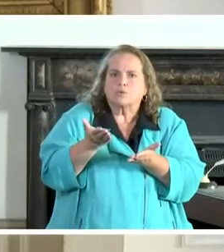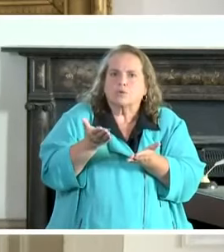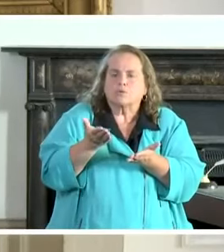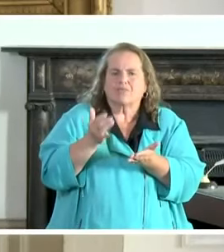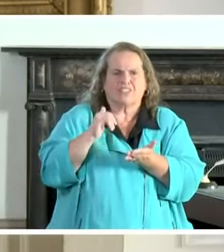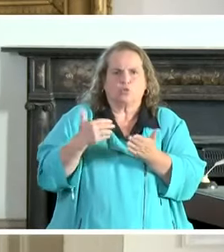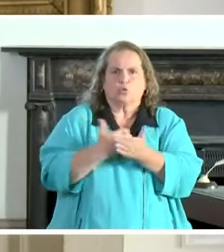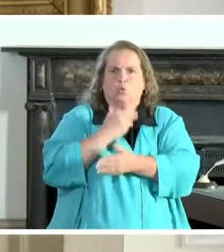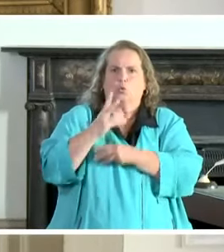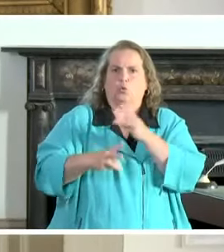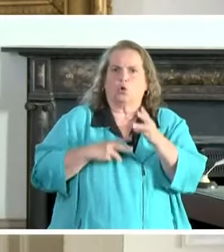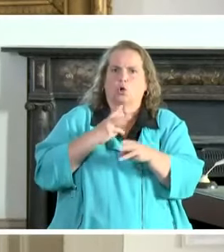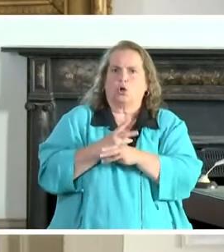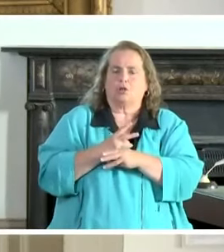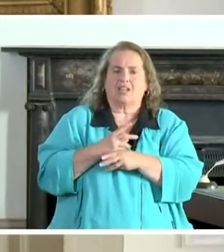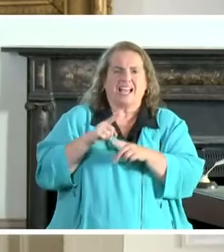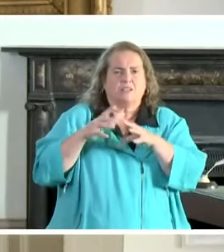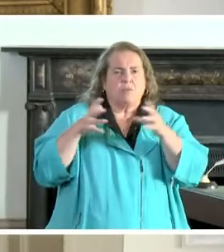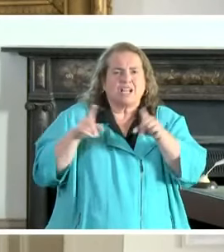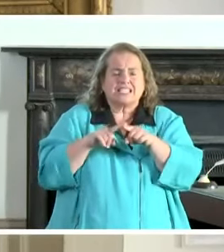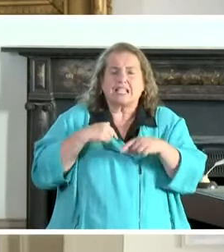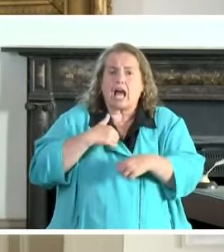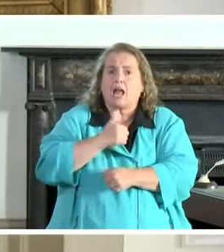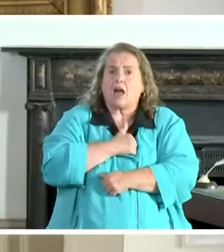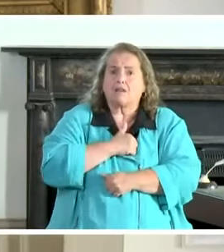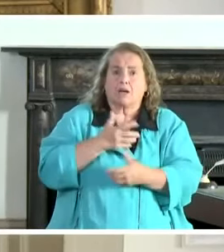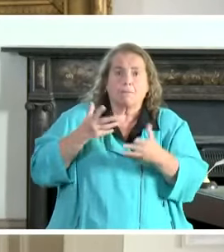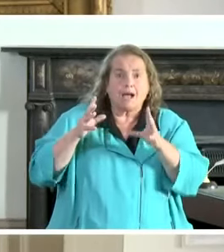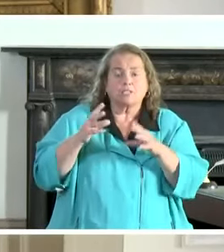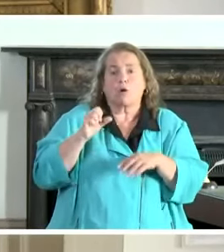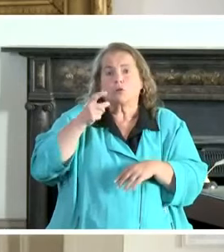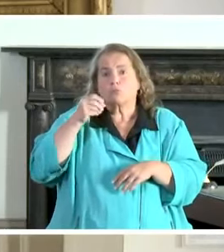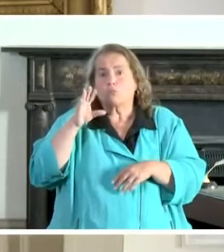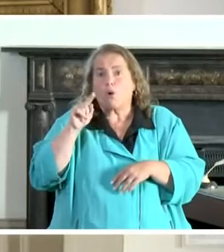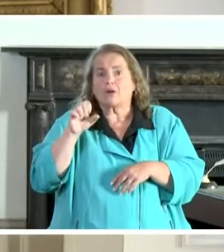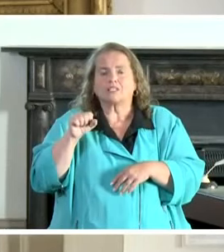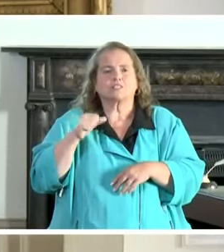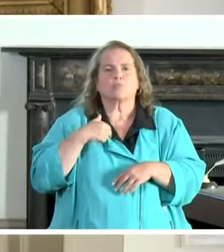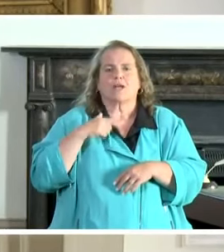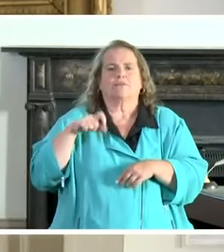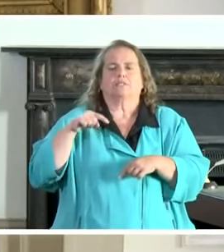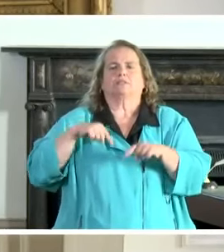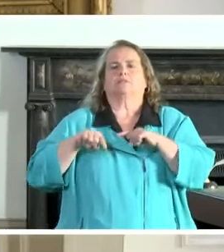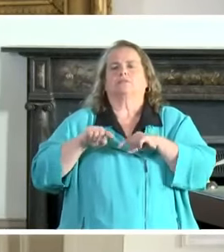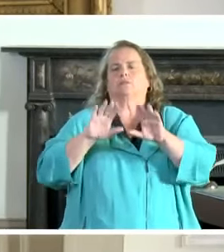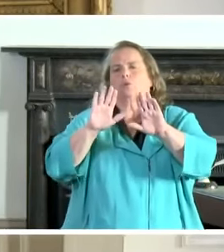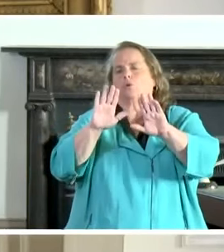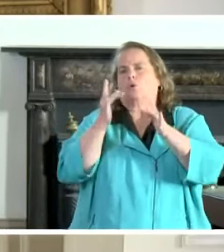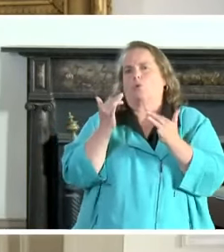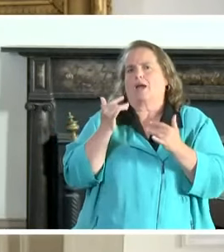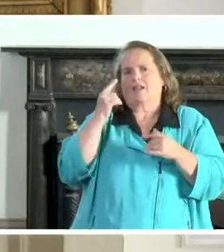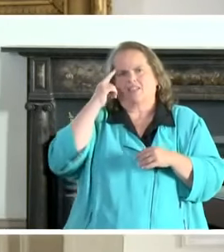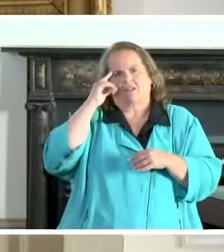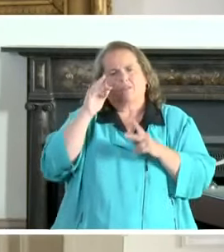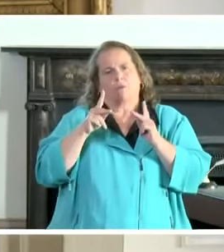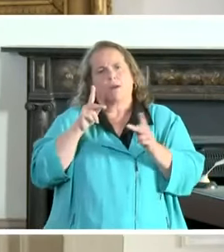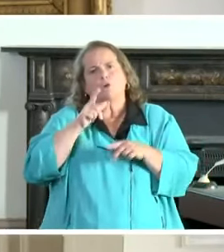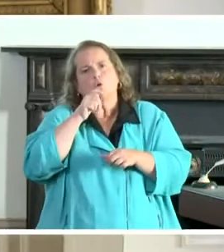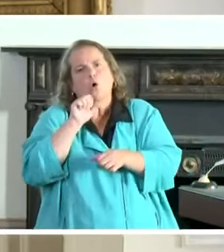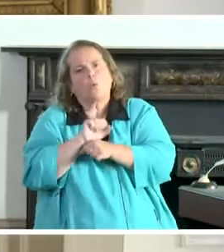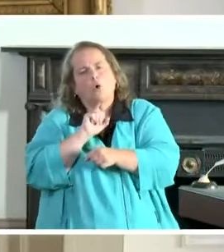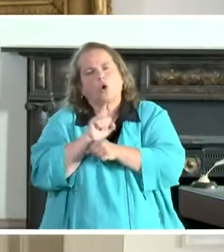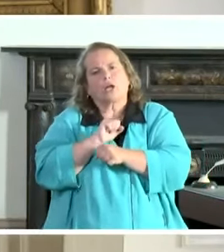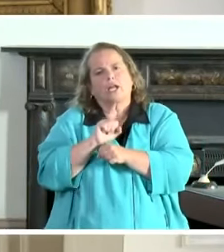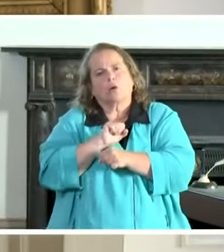sports and I love going to a good music show, we need to take a step back from time to time and think about all the people that are working so